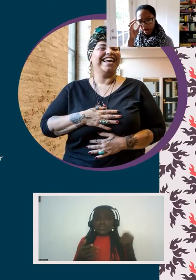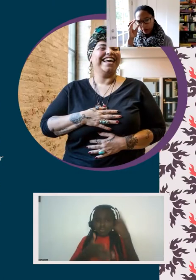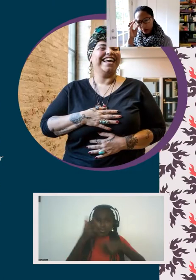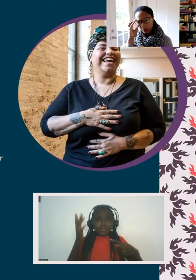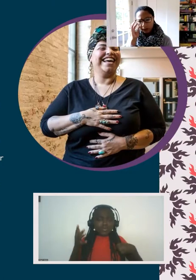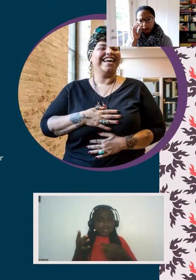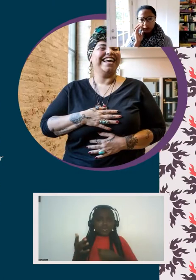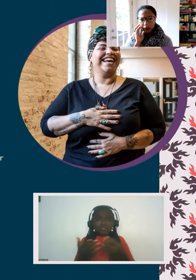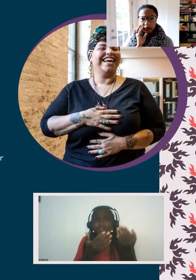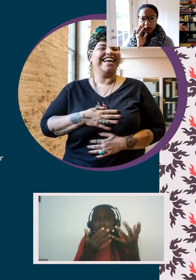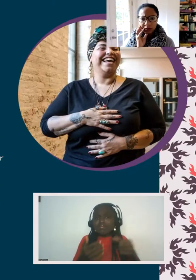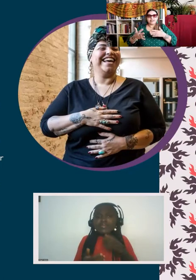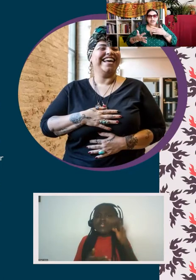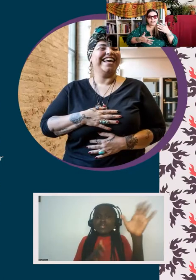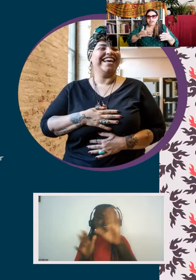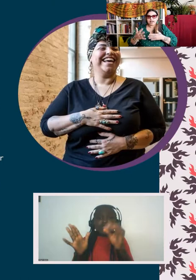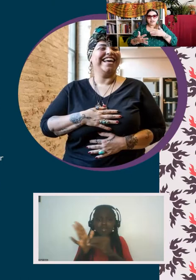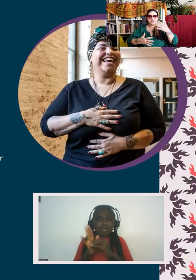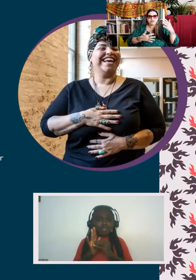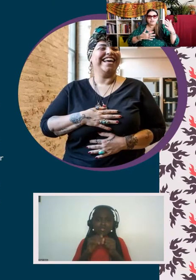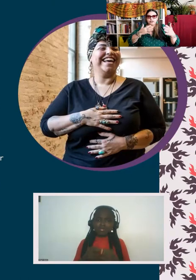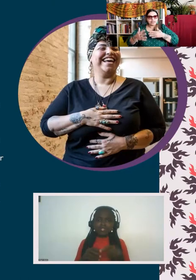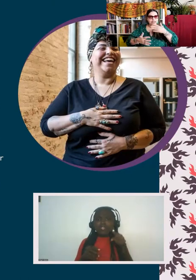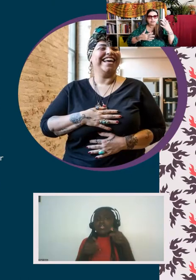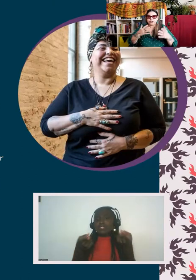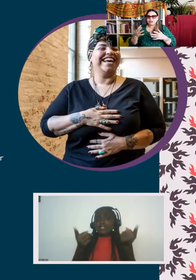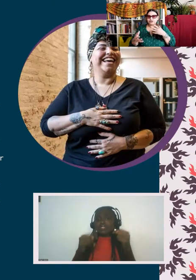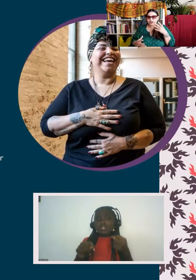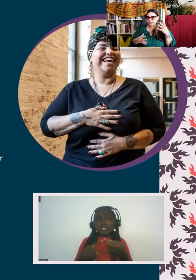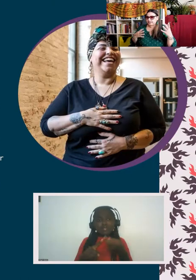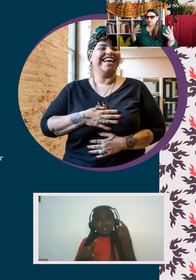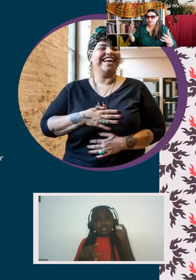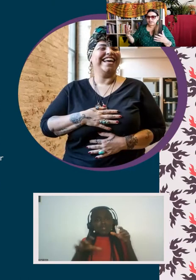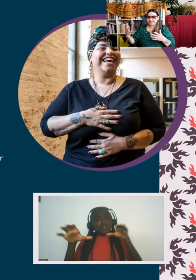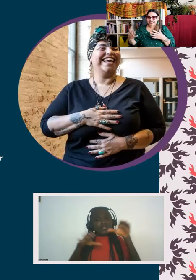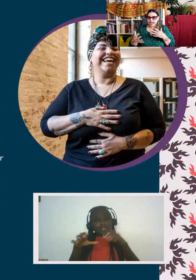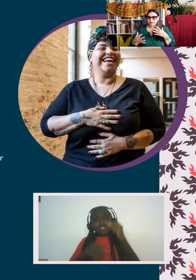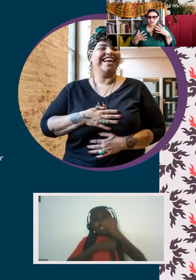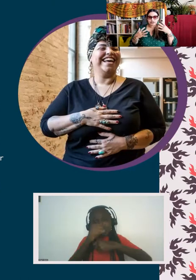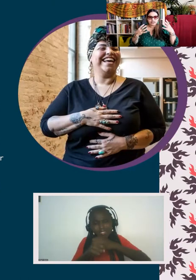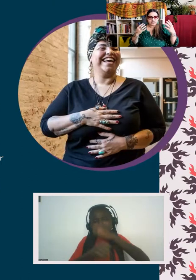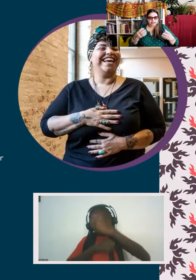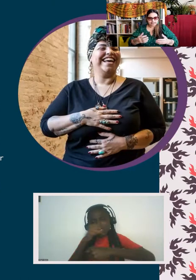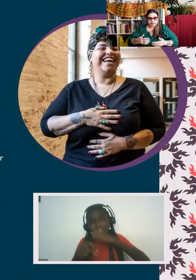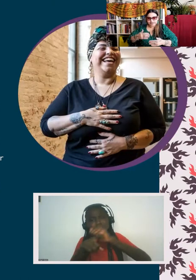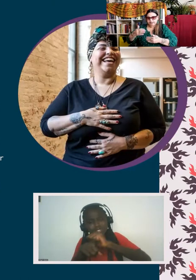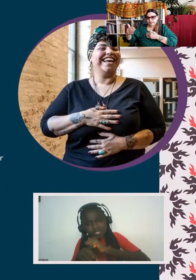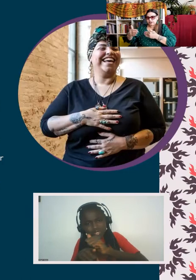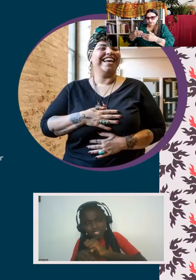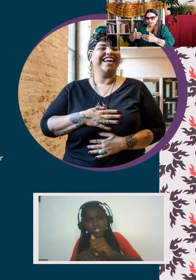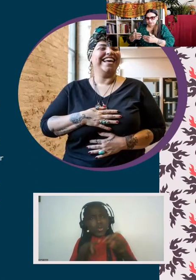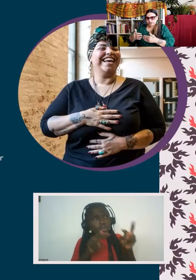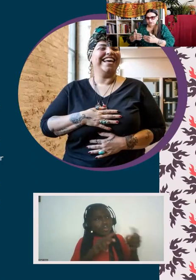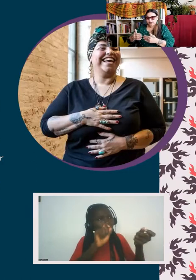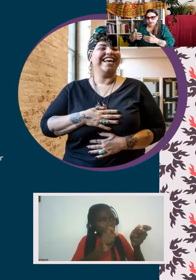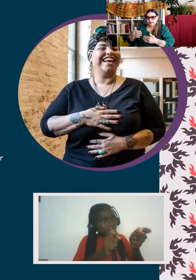Right. And so this is, this comes out of doing years and years of trainings and watching the dynamics, watching the attempts at the